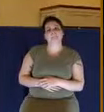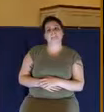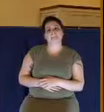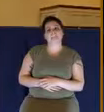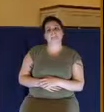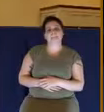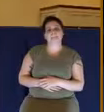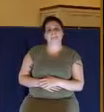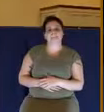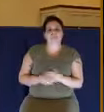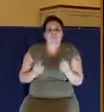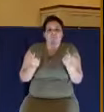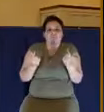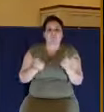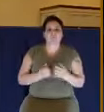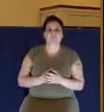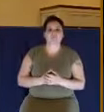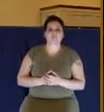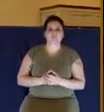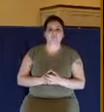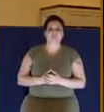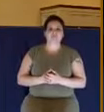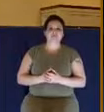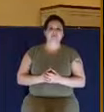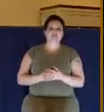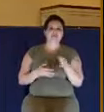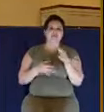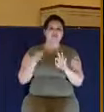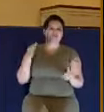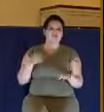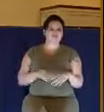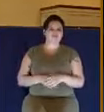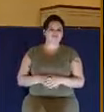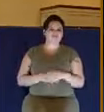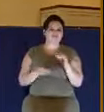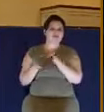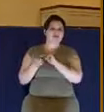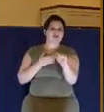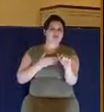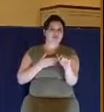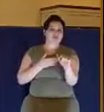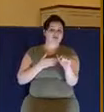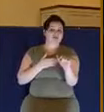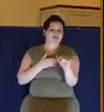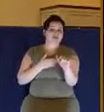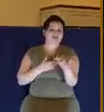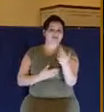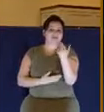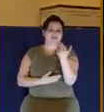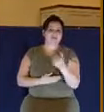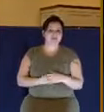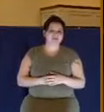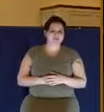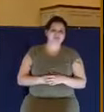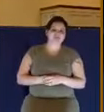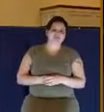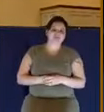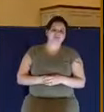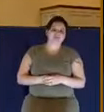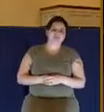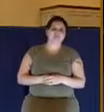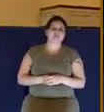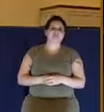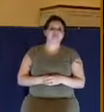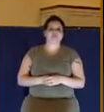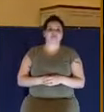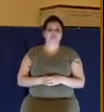So what should we do? This is very easy. Look down at verse number 13. For he